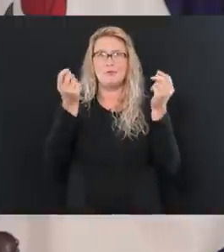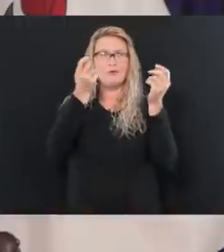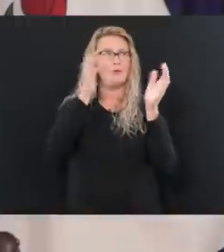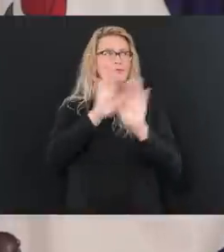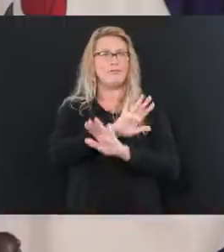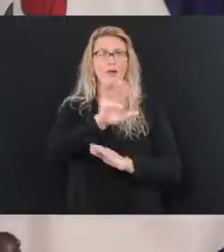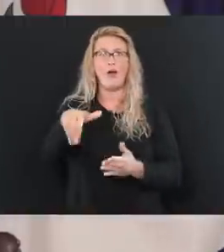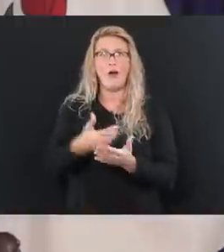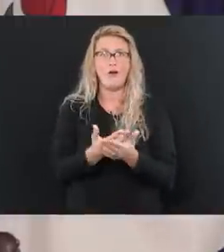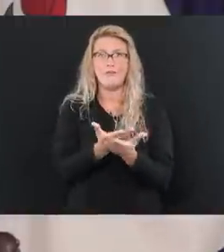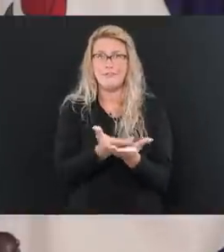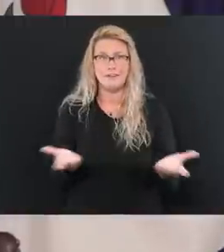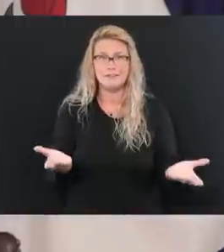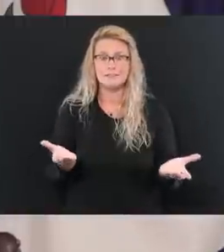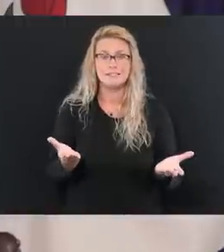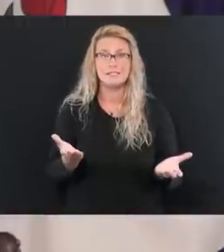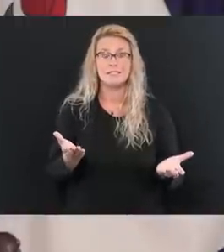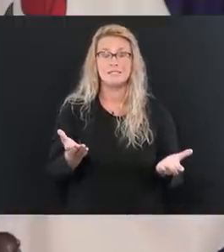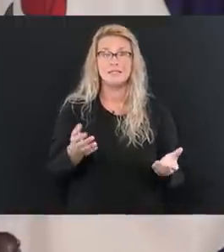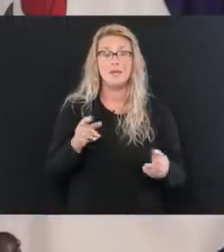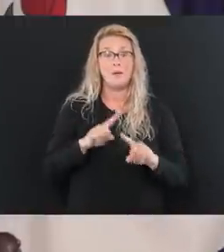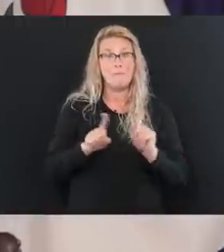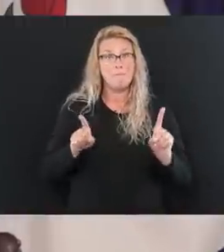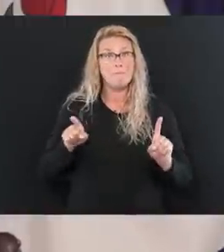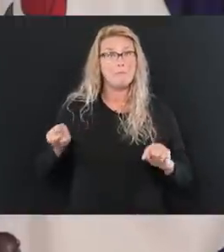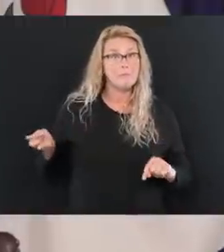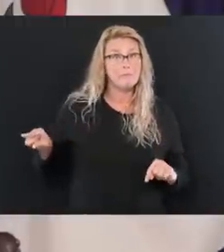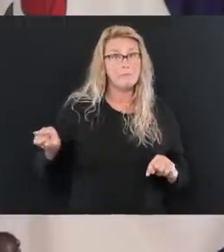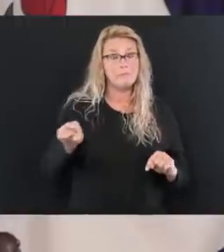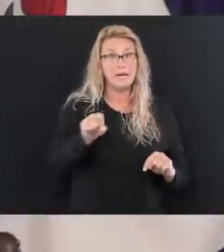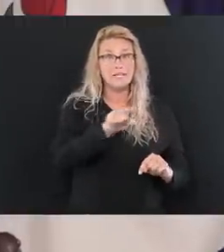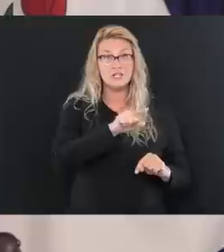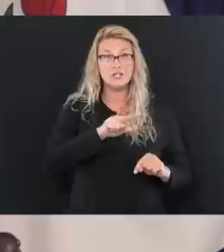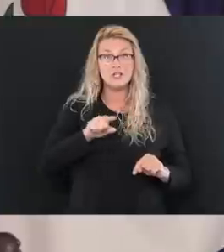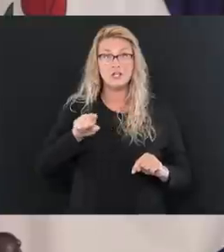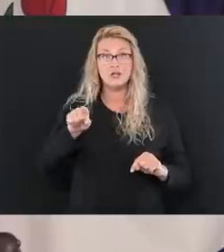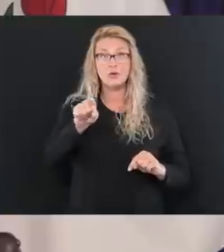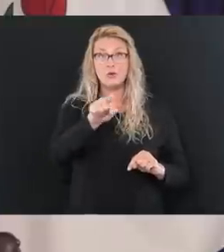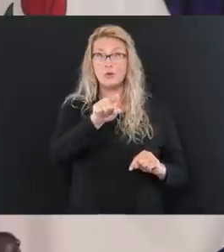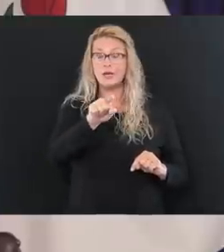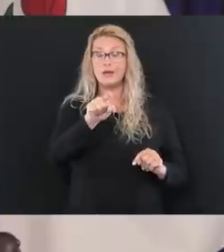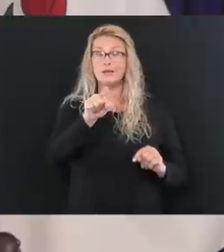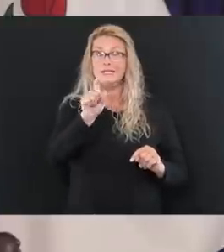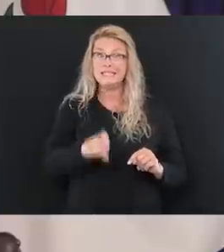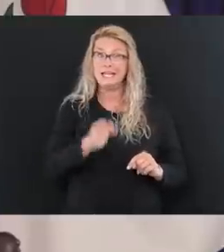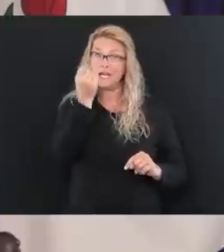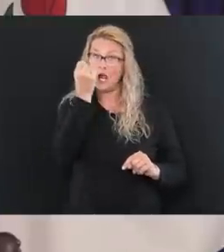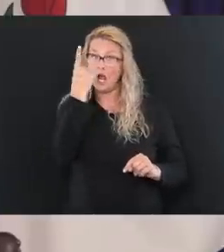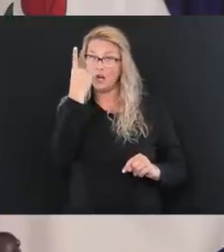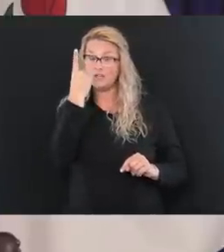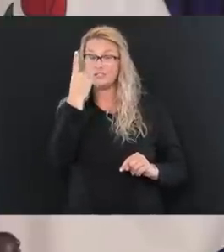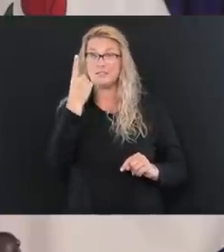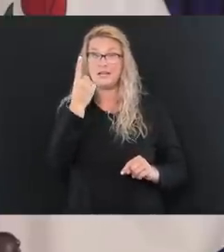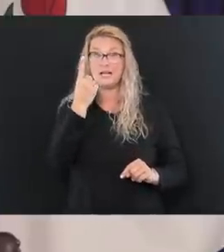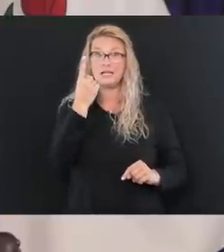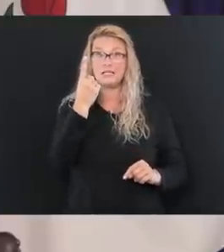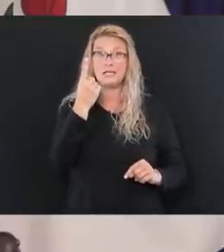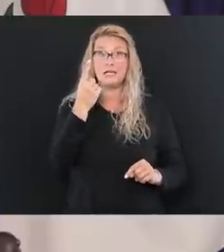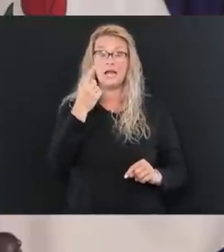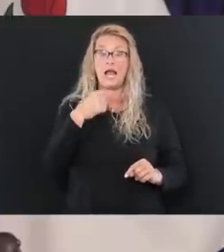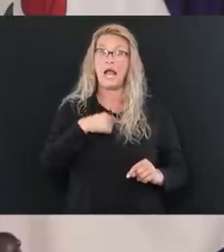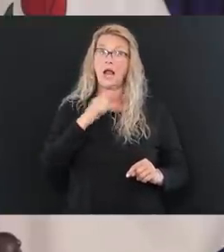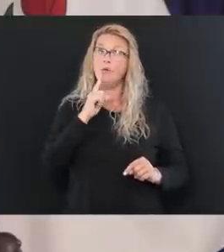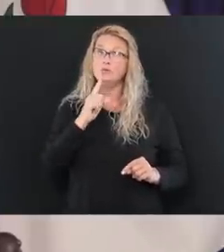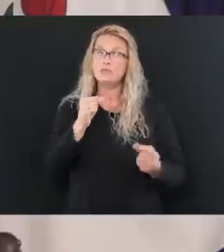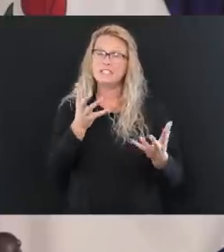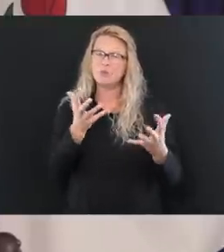But the biggest driver that it will give us more than anything, and forgive me for being so passionate about this, but